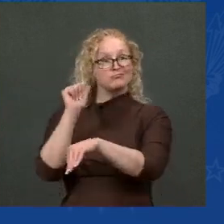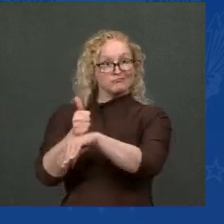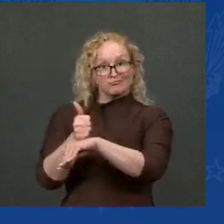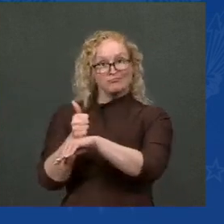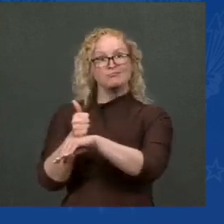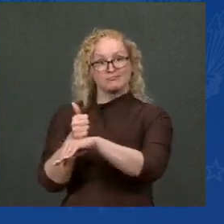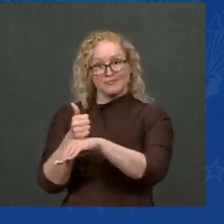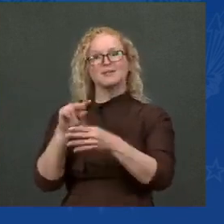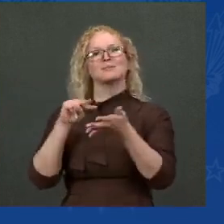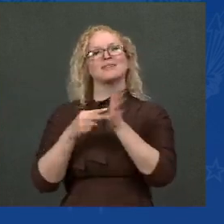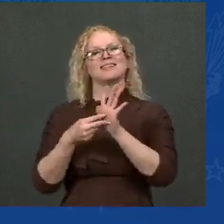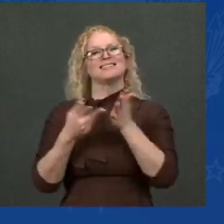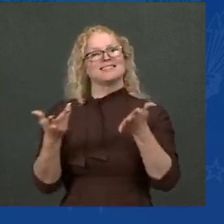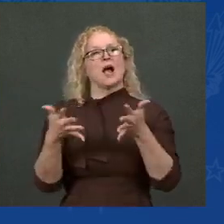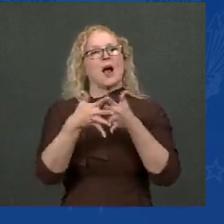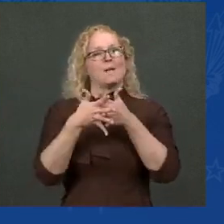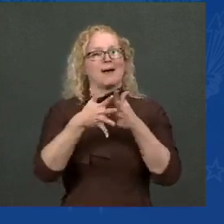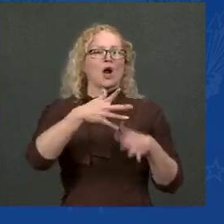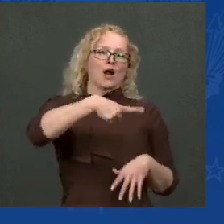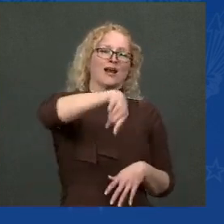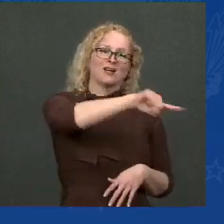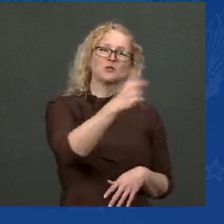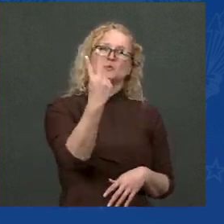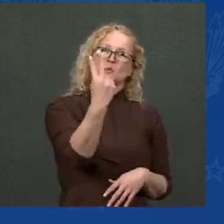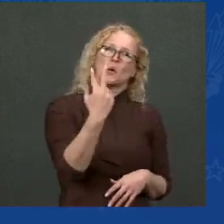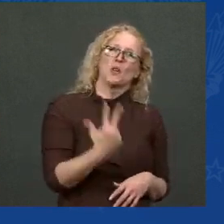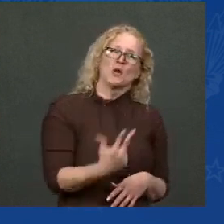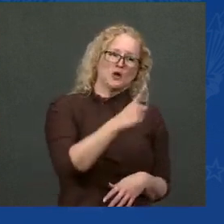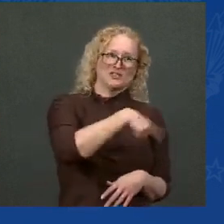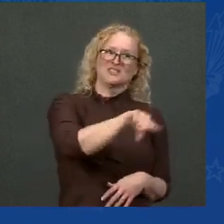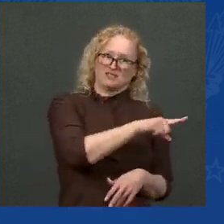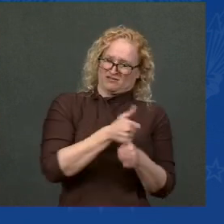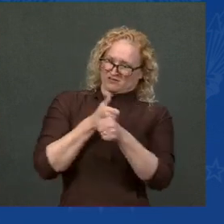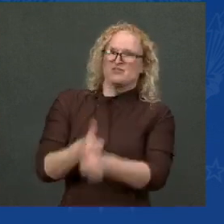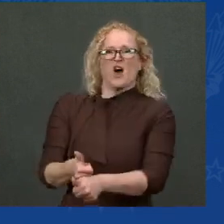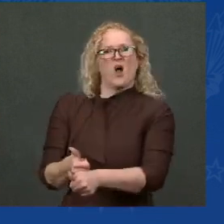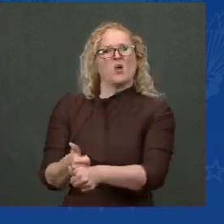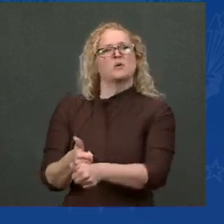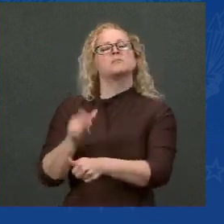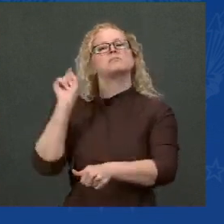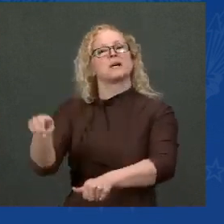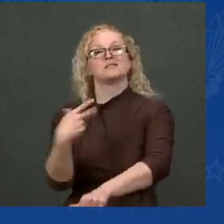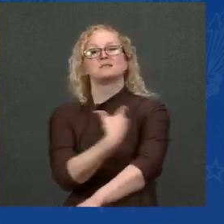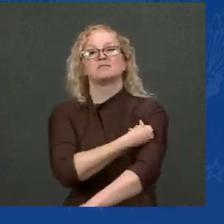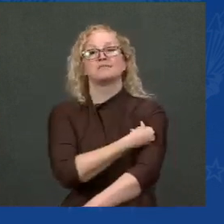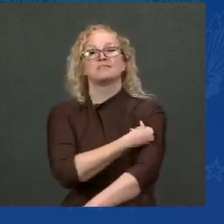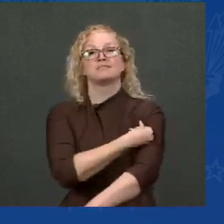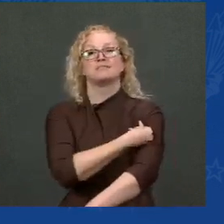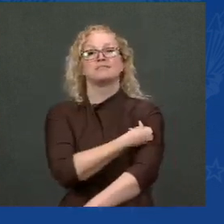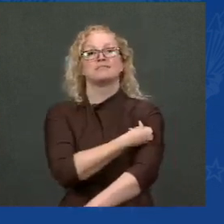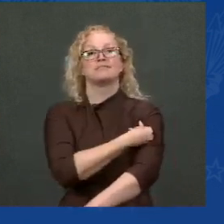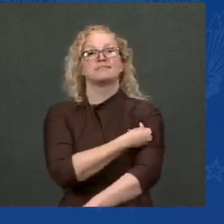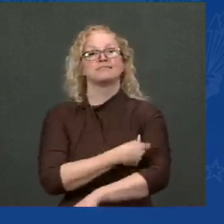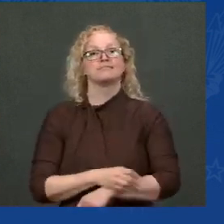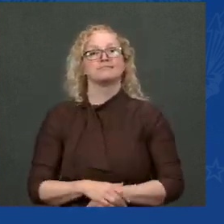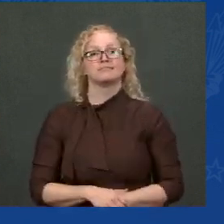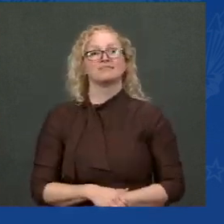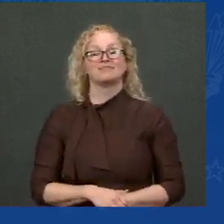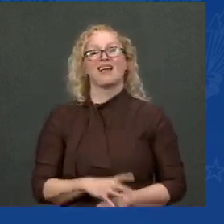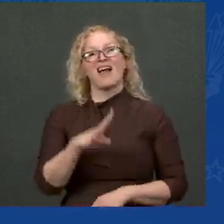covered by vaccination requirements. These requirements have broad public support, and they work.